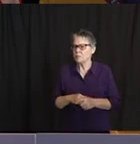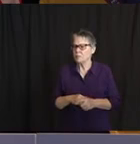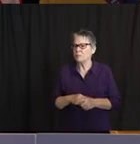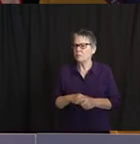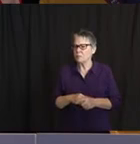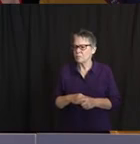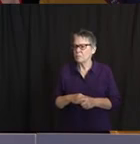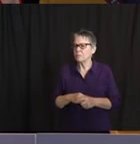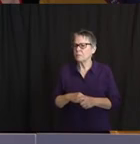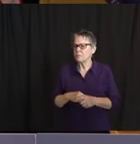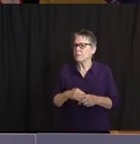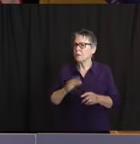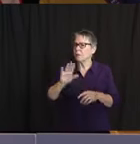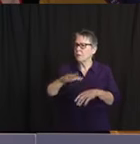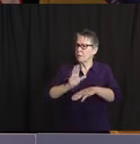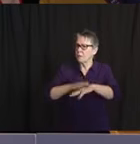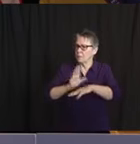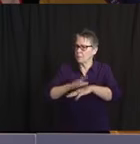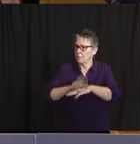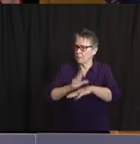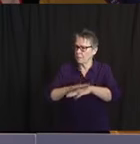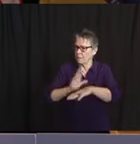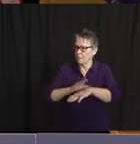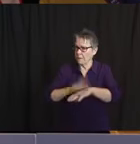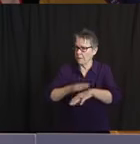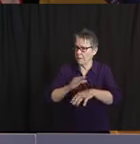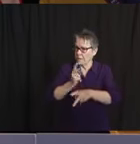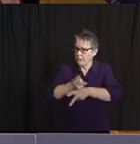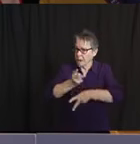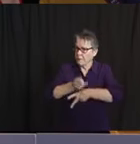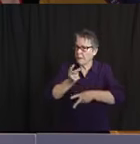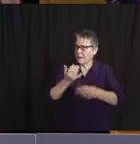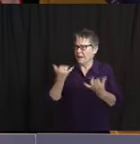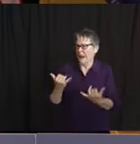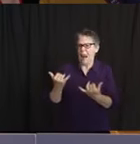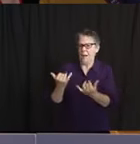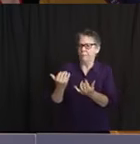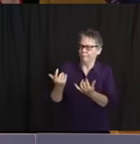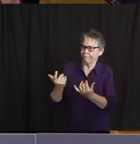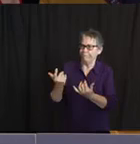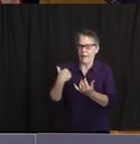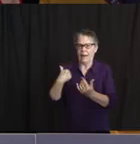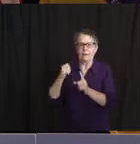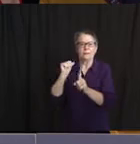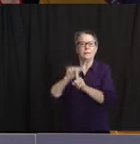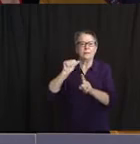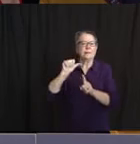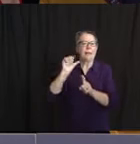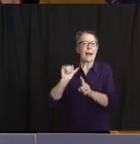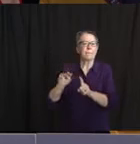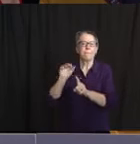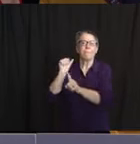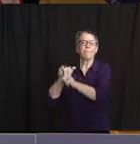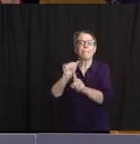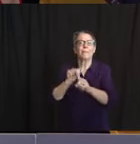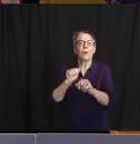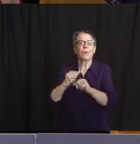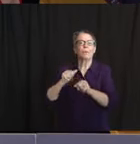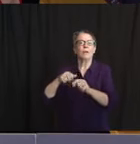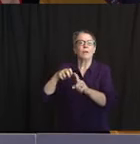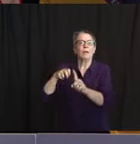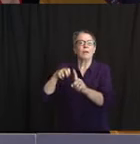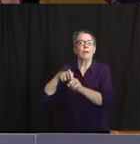that a contact tracer will not ask for your Social Security number, your bank or credit card number,